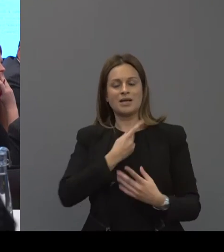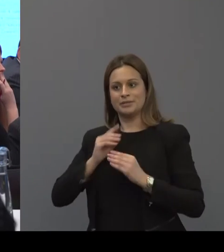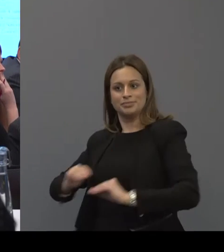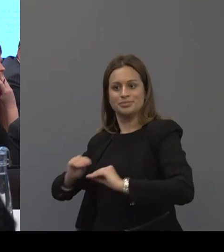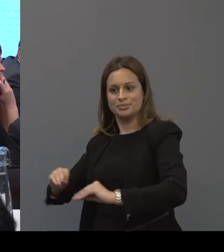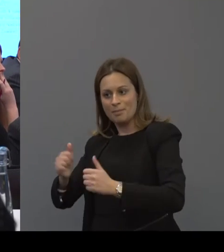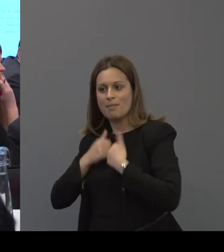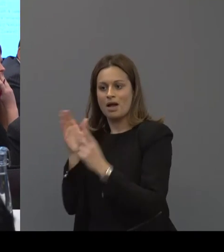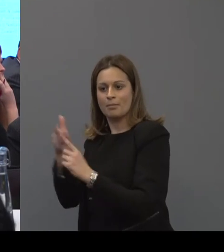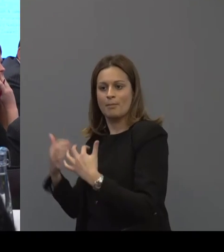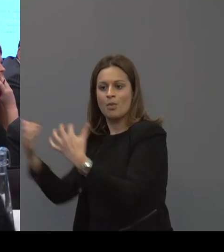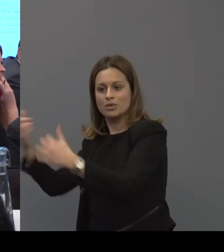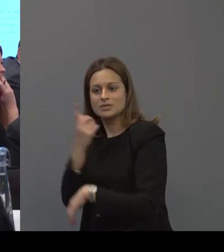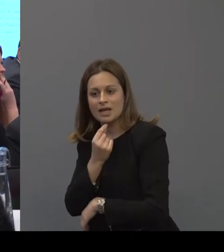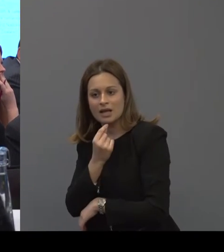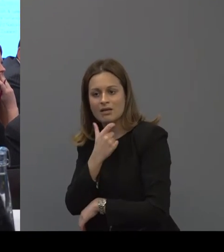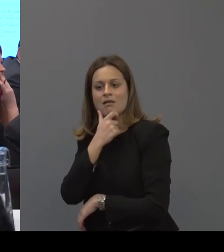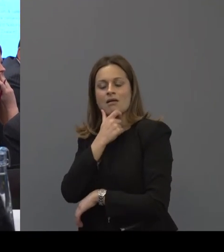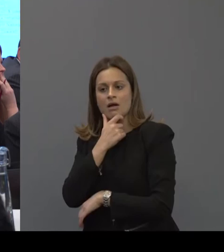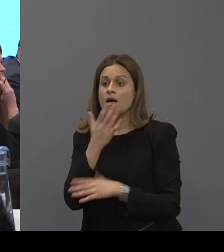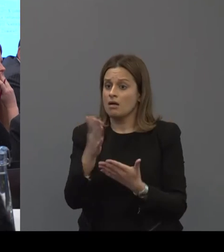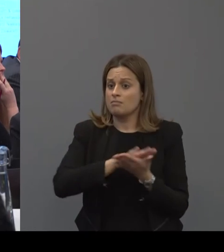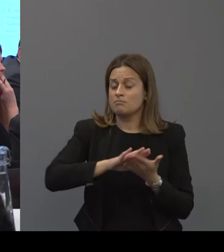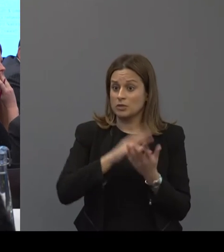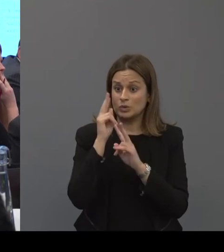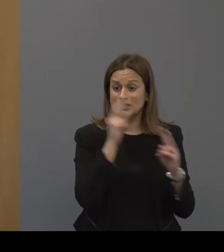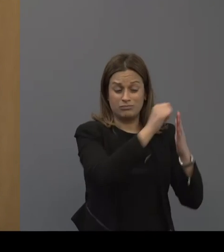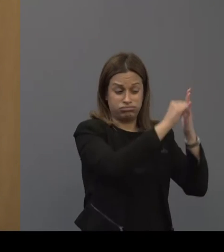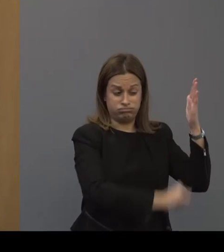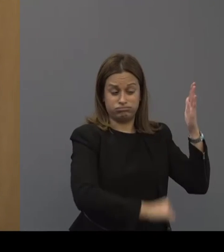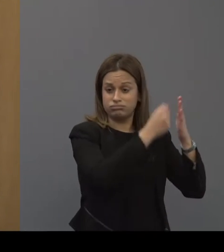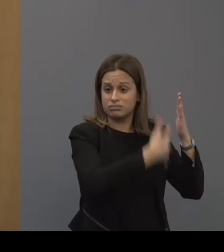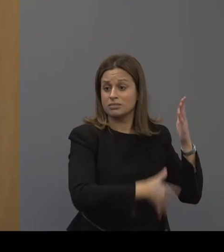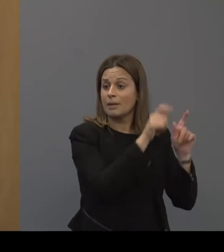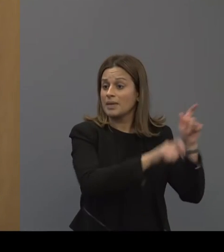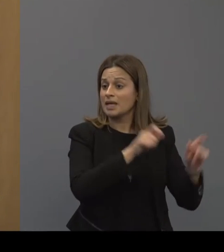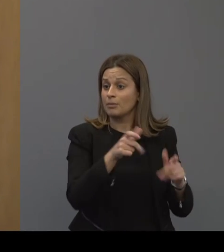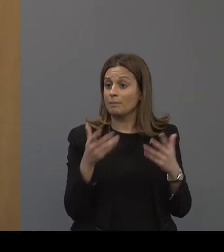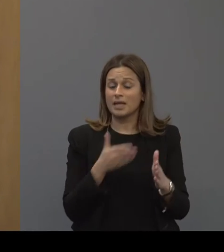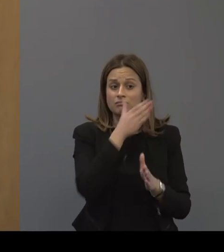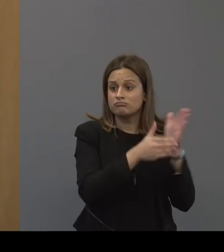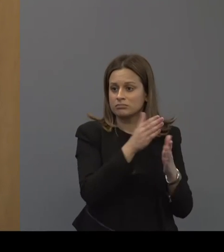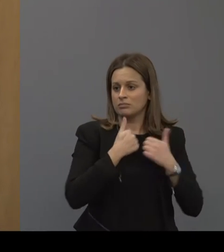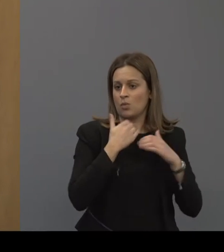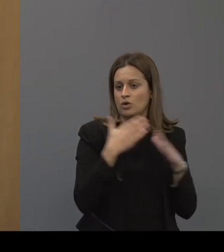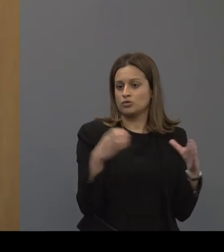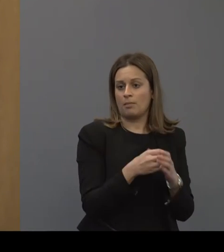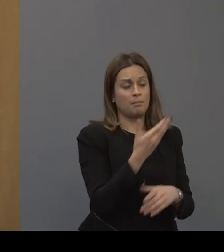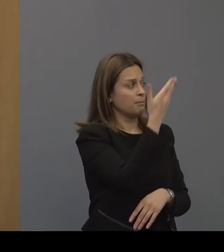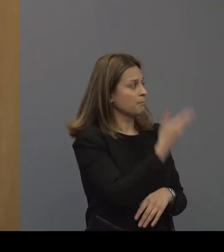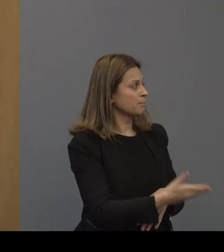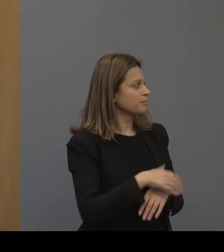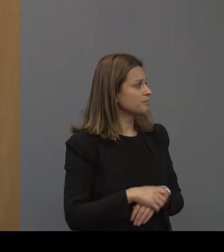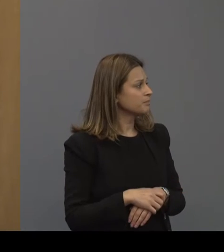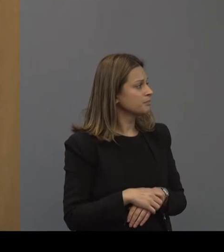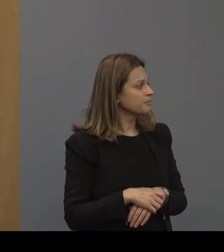program to your target audience. So you can see here the list of people that have come and attended it. So